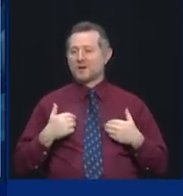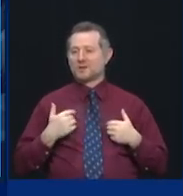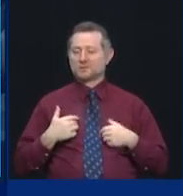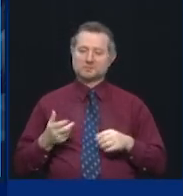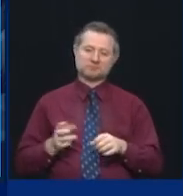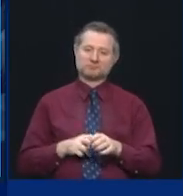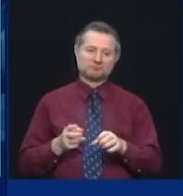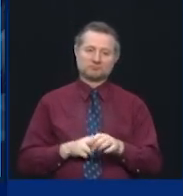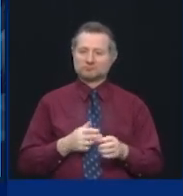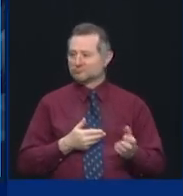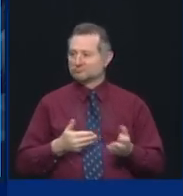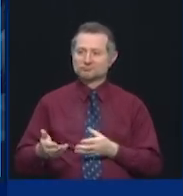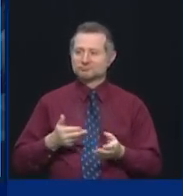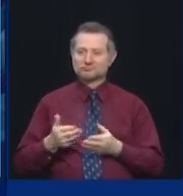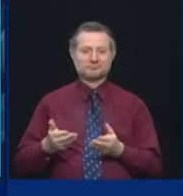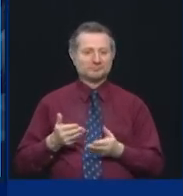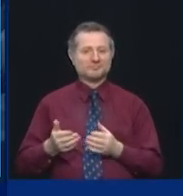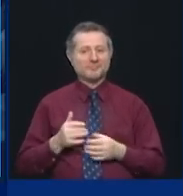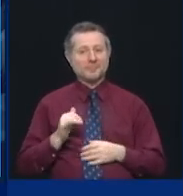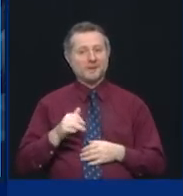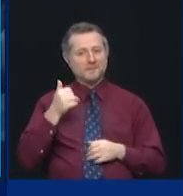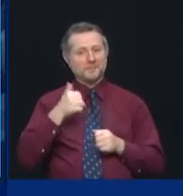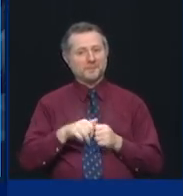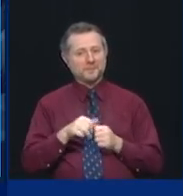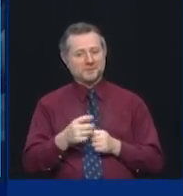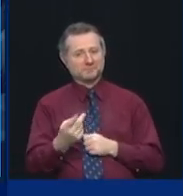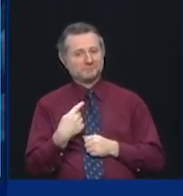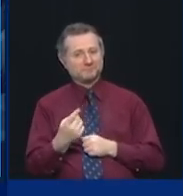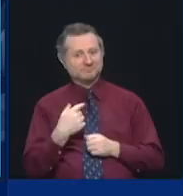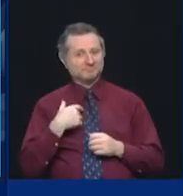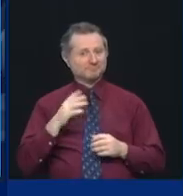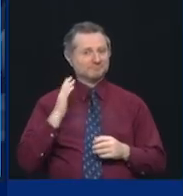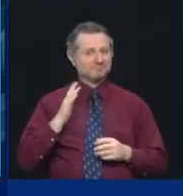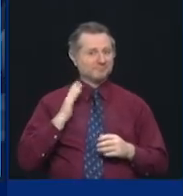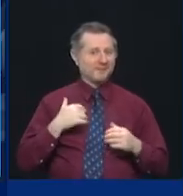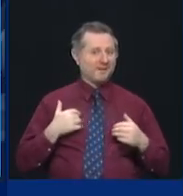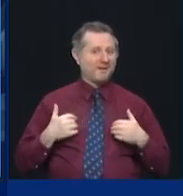which we were all young people once.